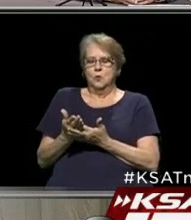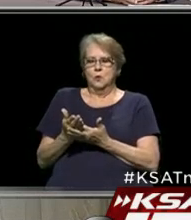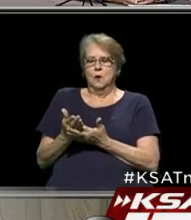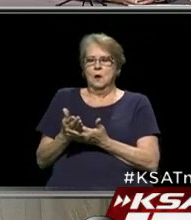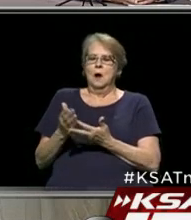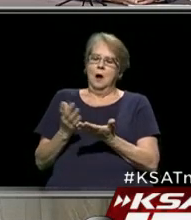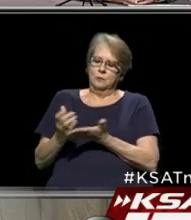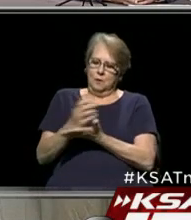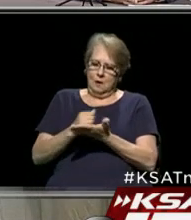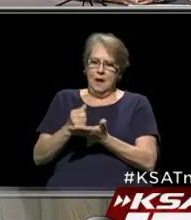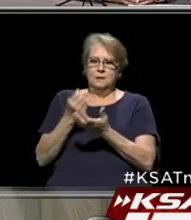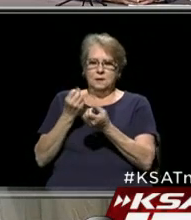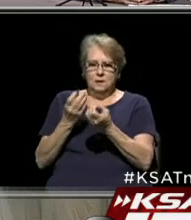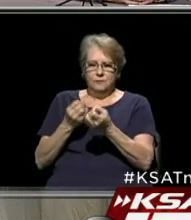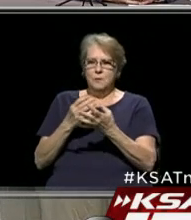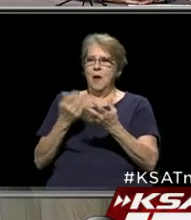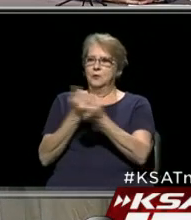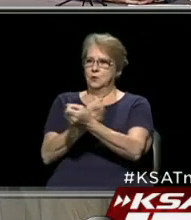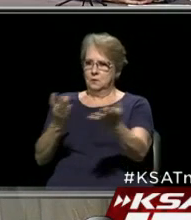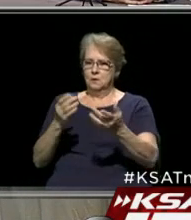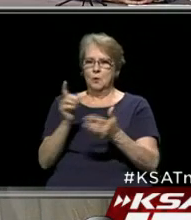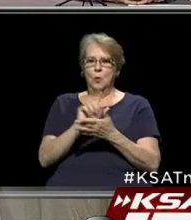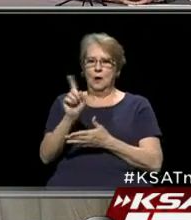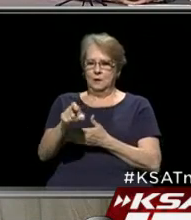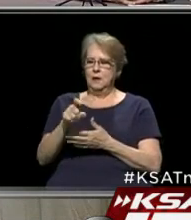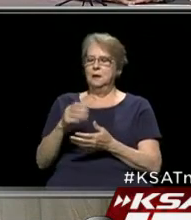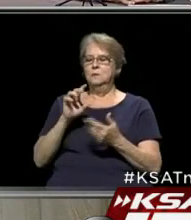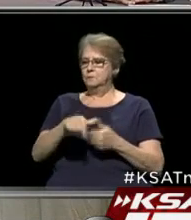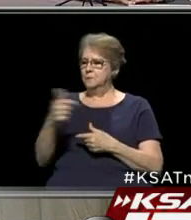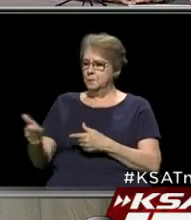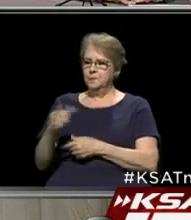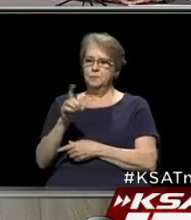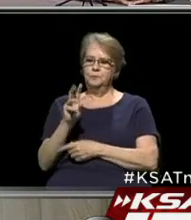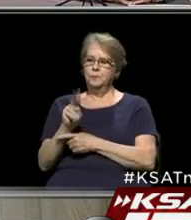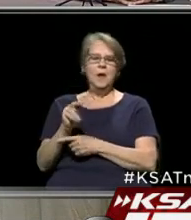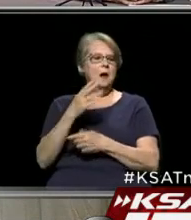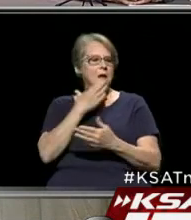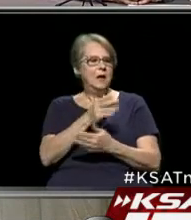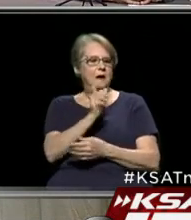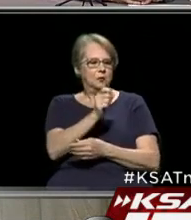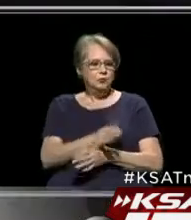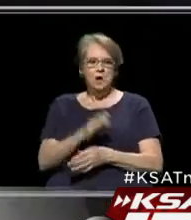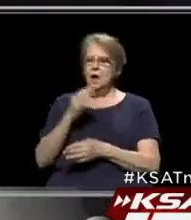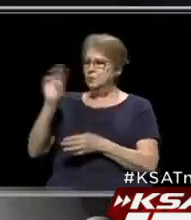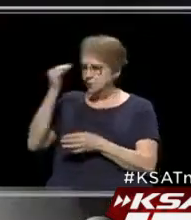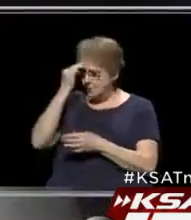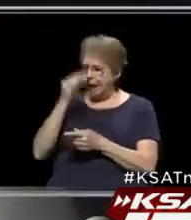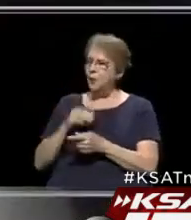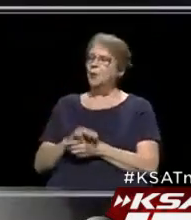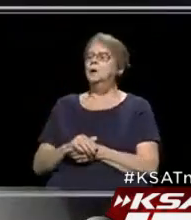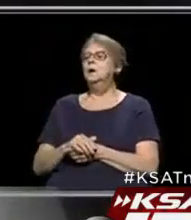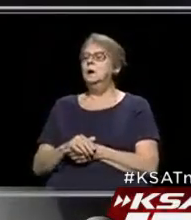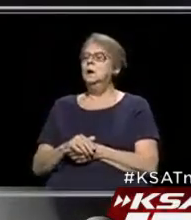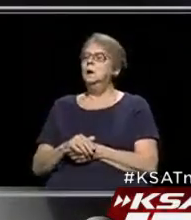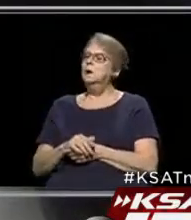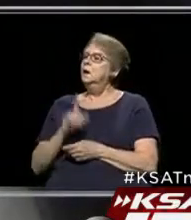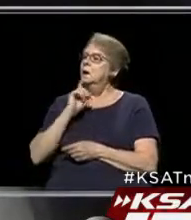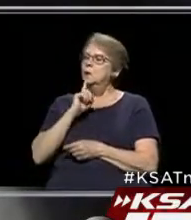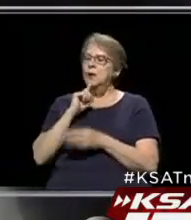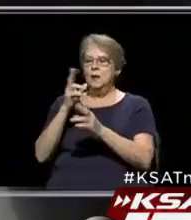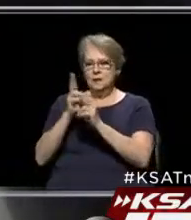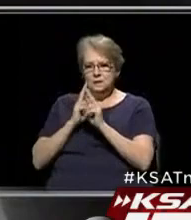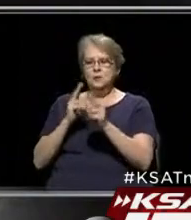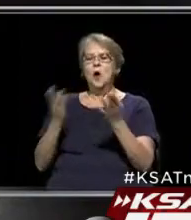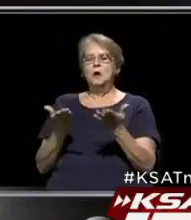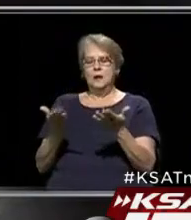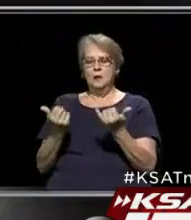getting the information out where it's most needed. John. Thank you. Thank you, Judge. Thank you, Mayor. It's just an honor